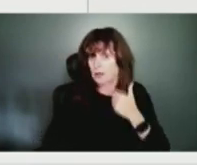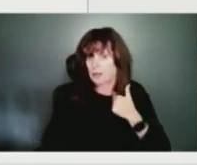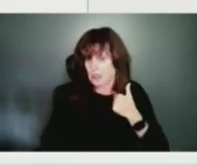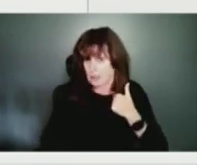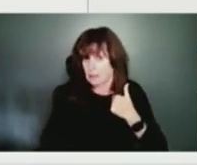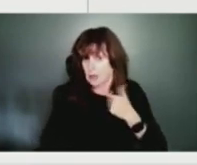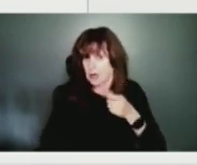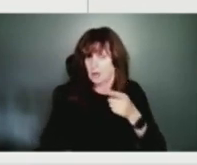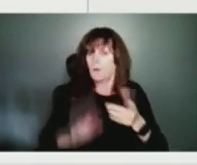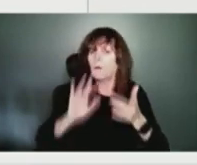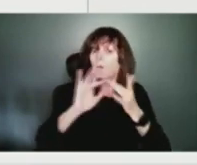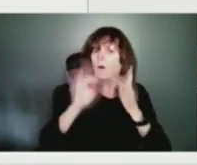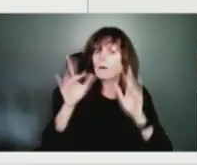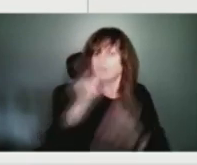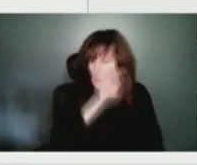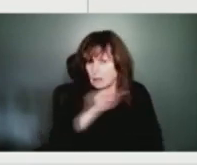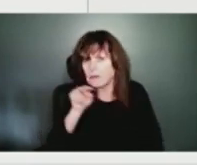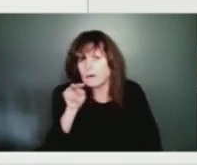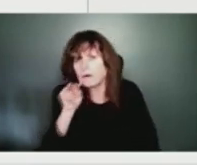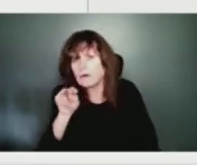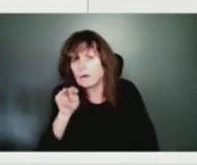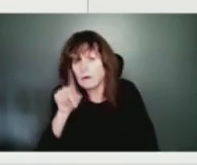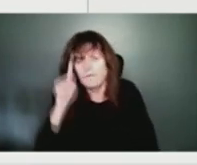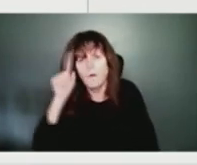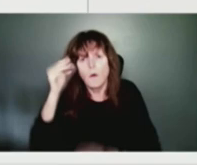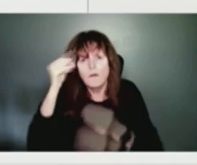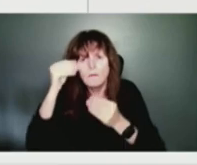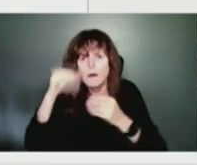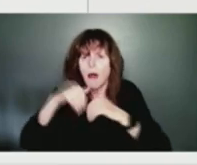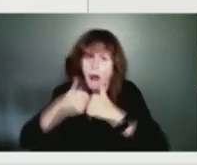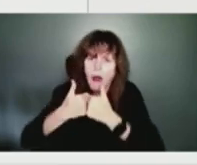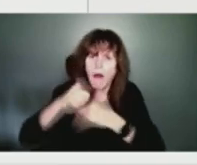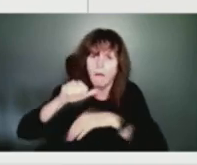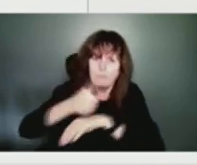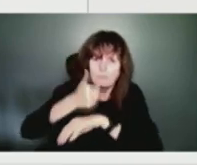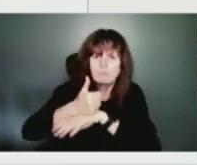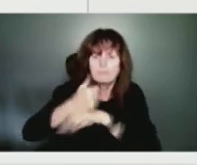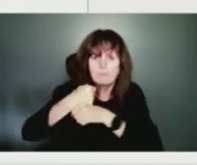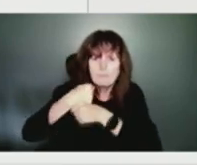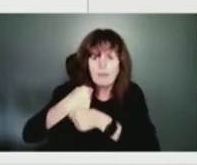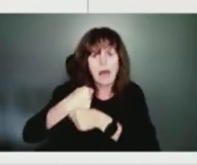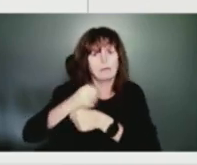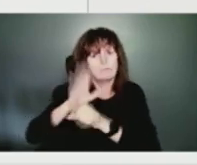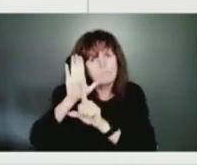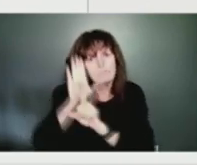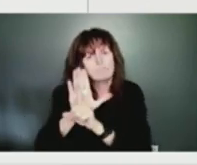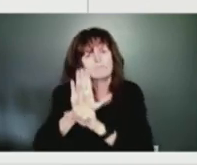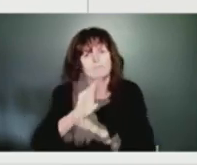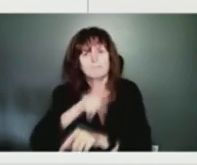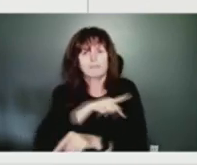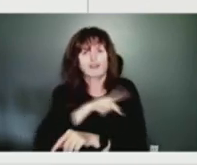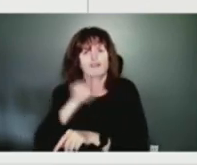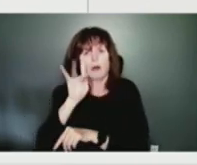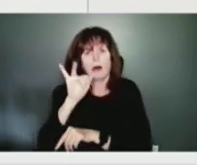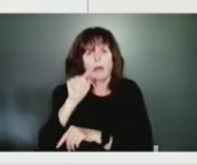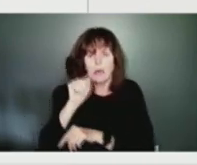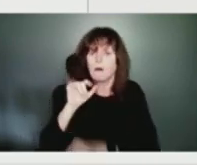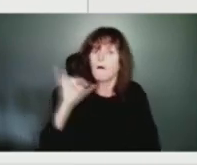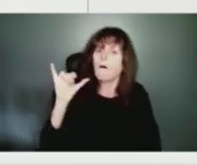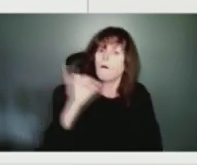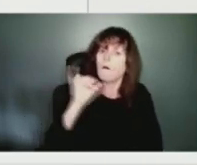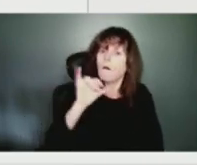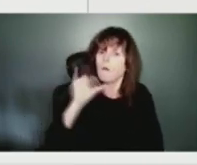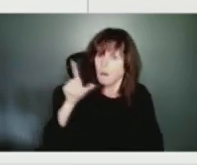to build a personal preparedness kit. I know that some of the access centers throughout Nova Scotia also have the 72